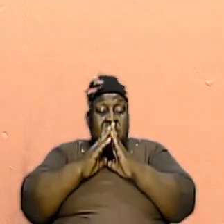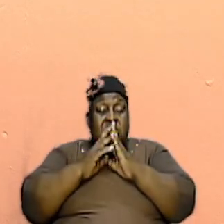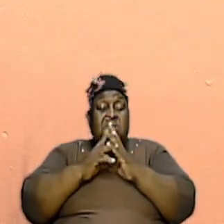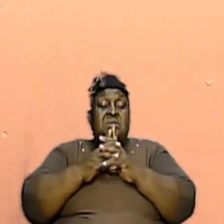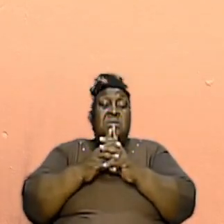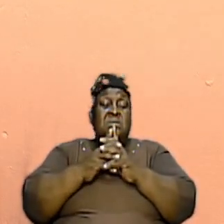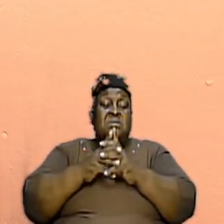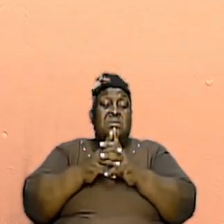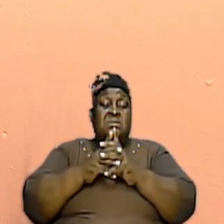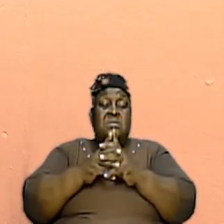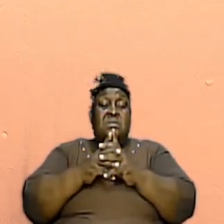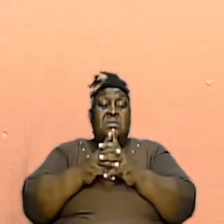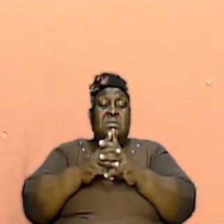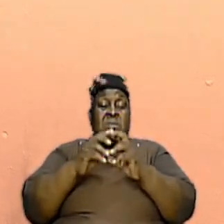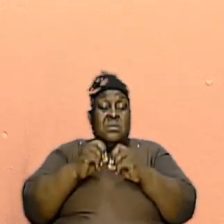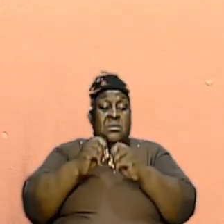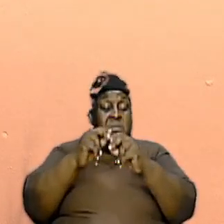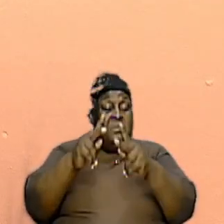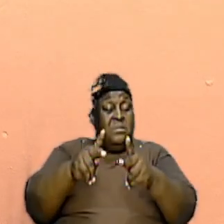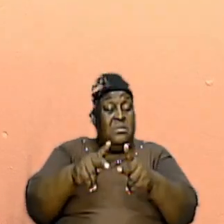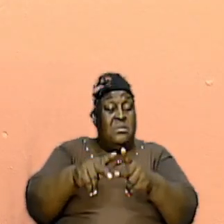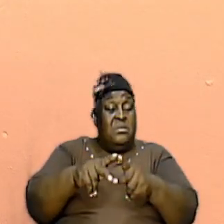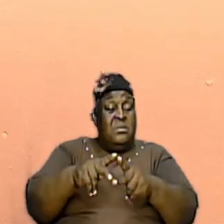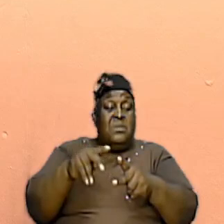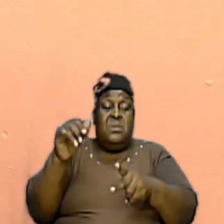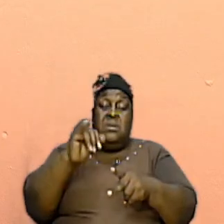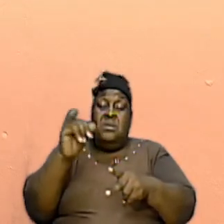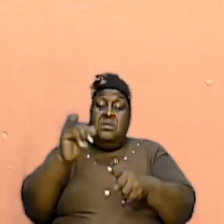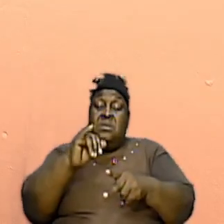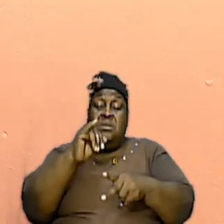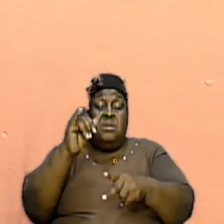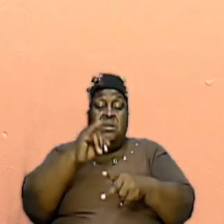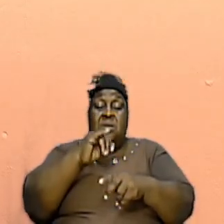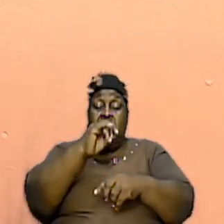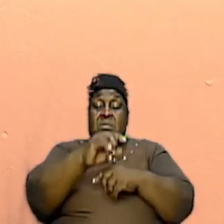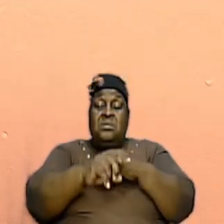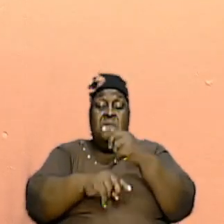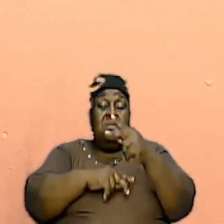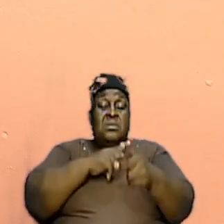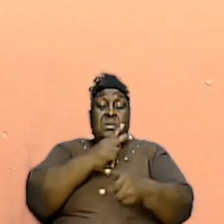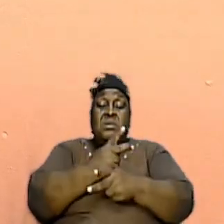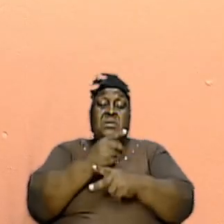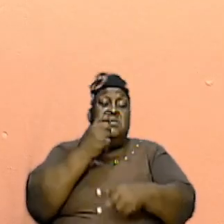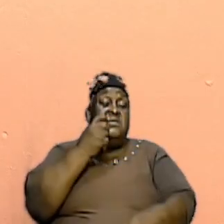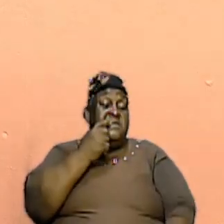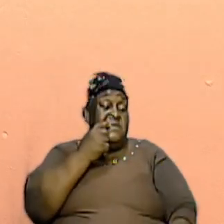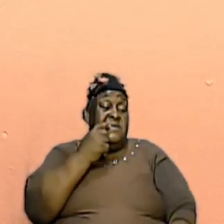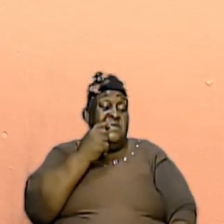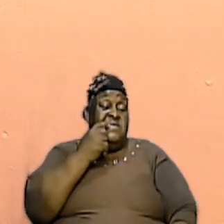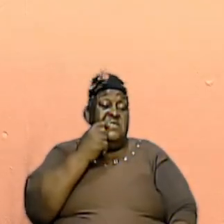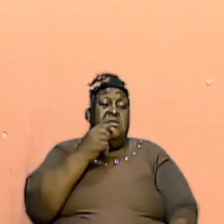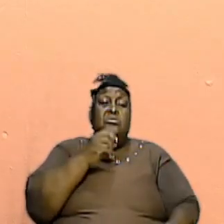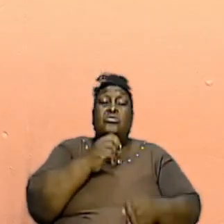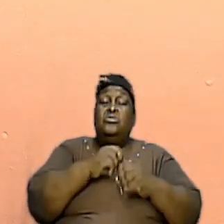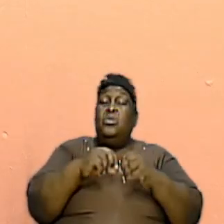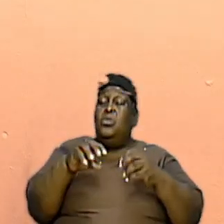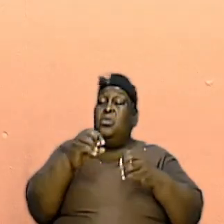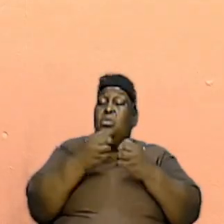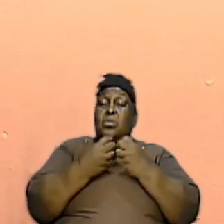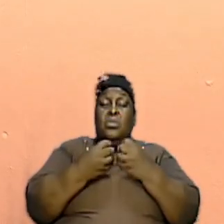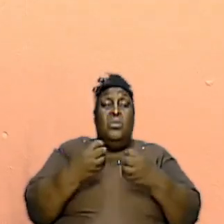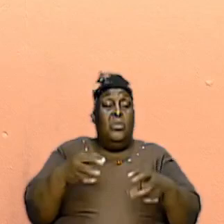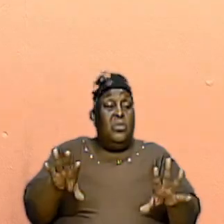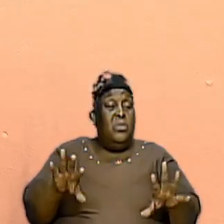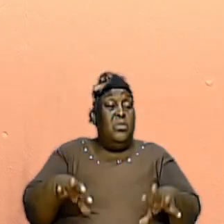kind of purpose, the same kind of seriousness. And do not lose